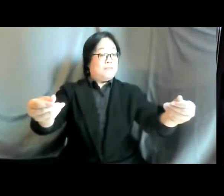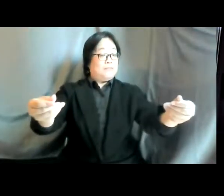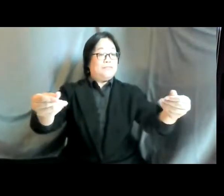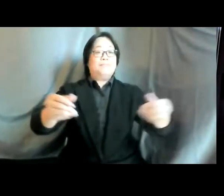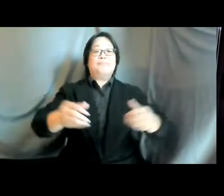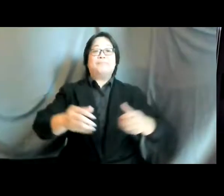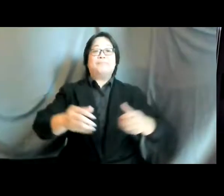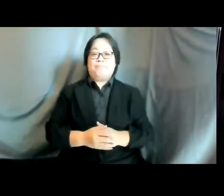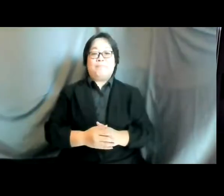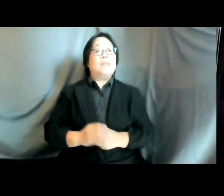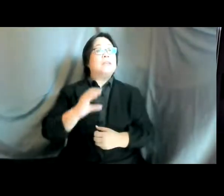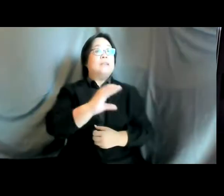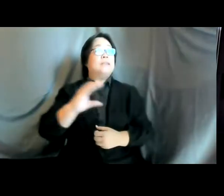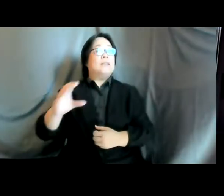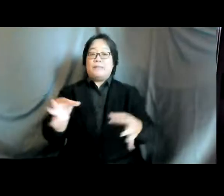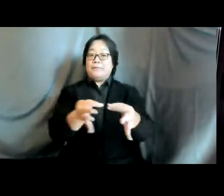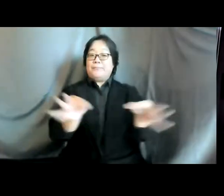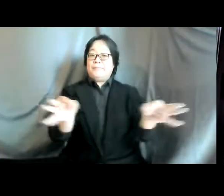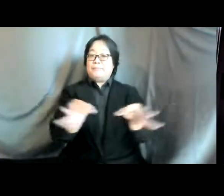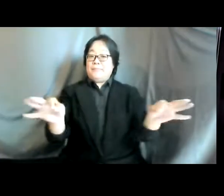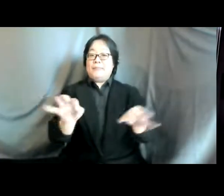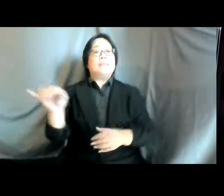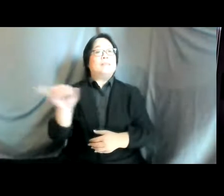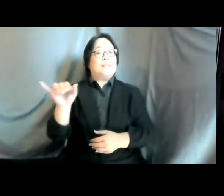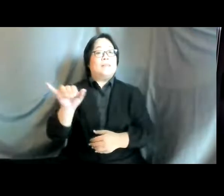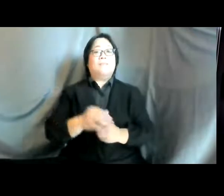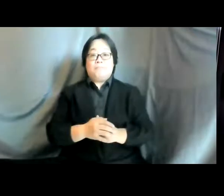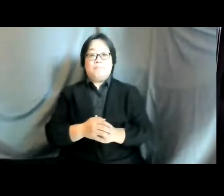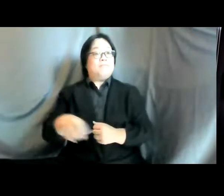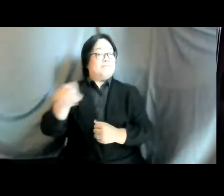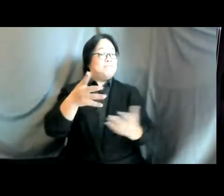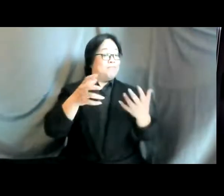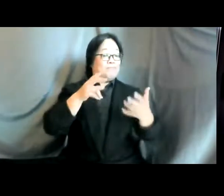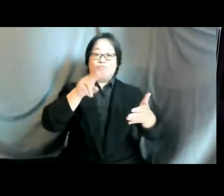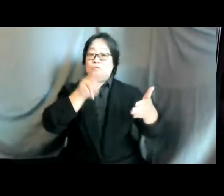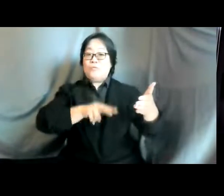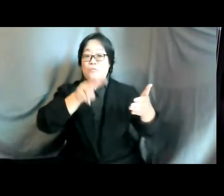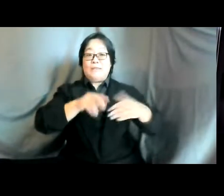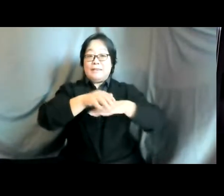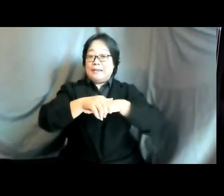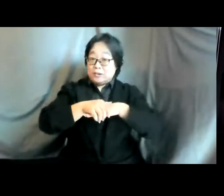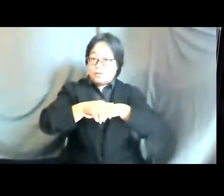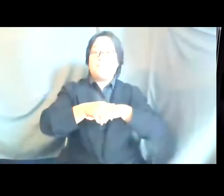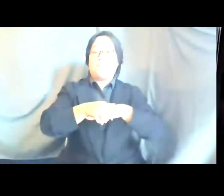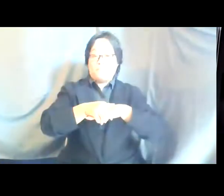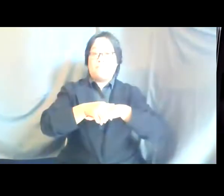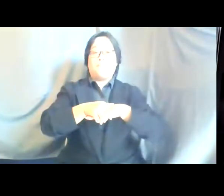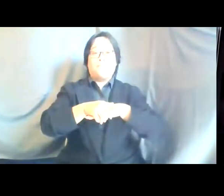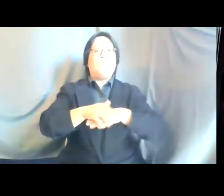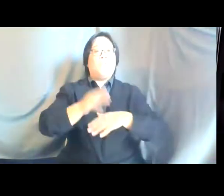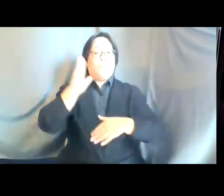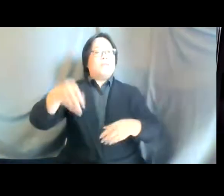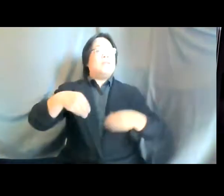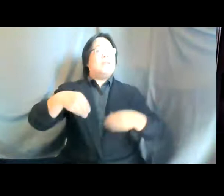closed captions have also been enabled for those who would prefer english subtitles for this event as well we're also providing